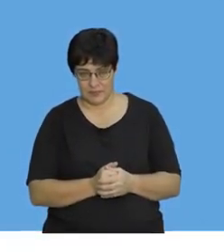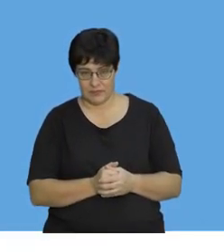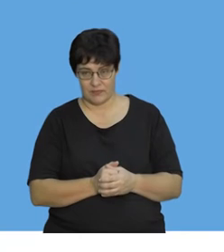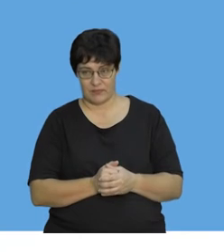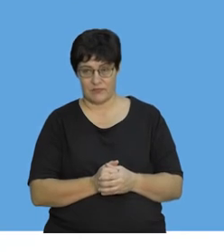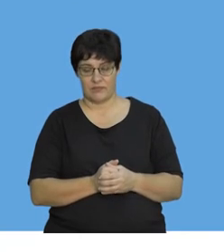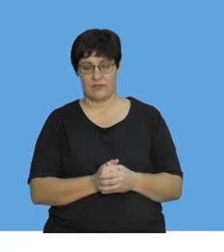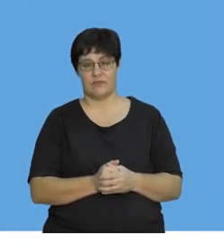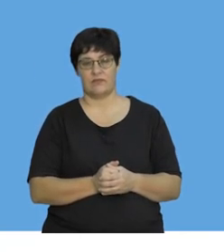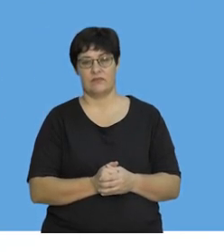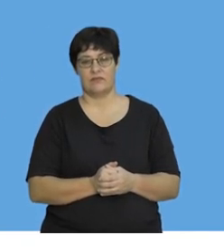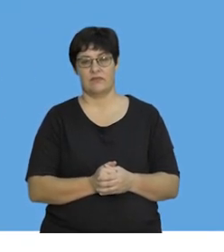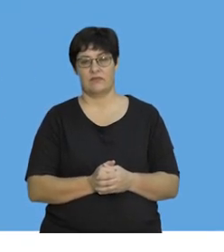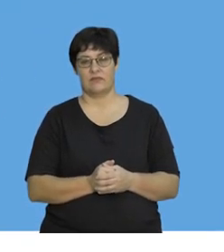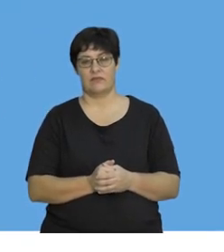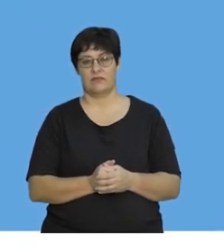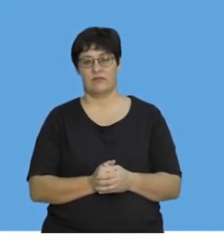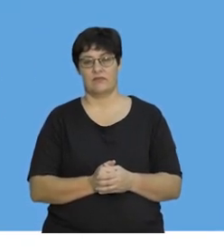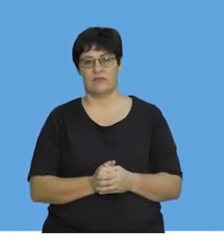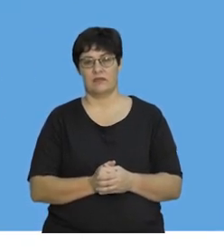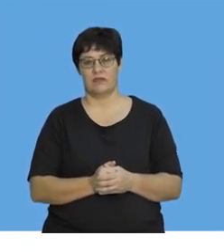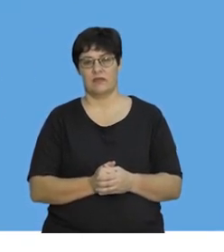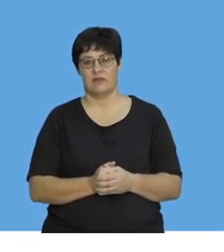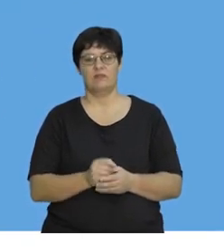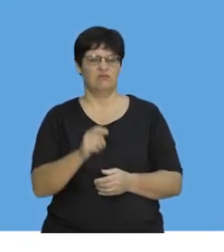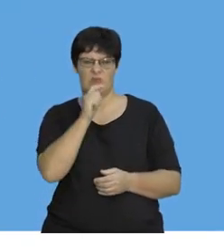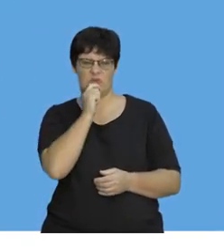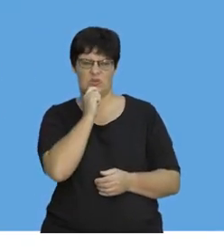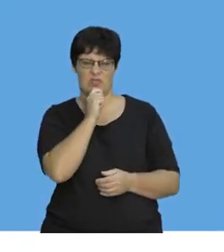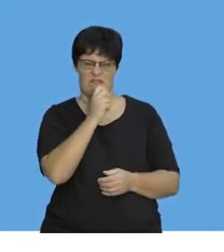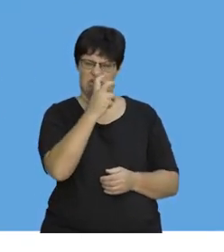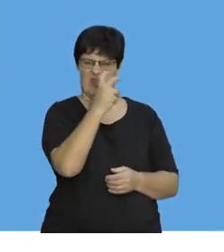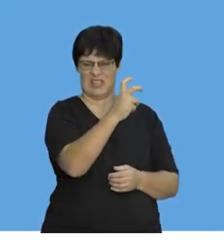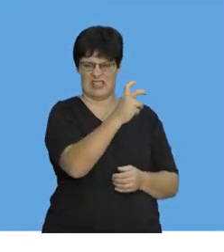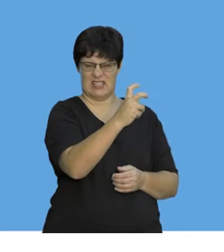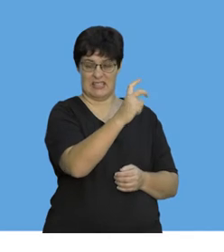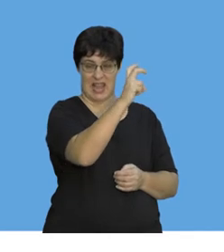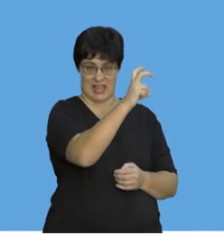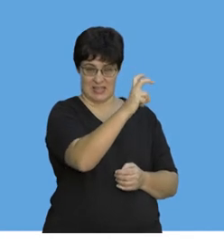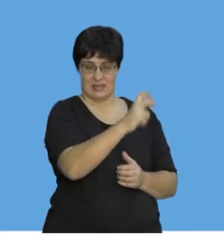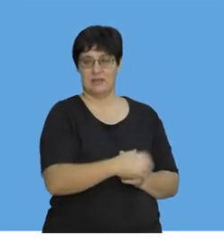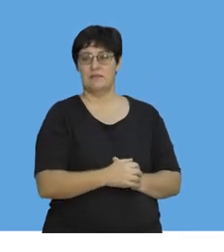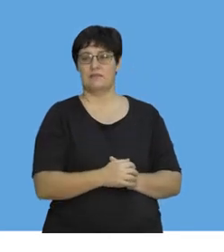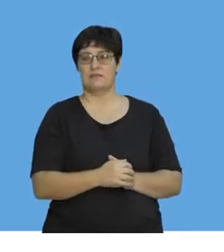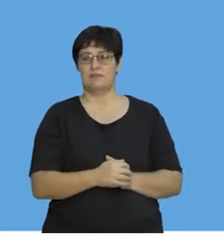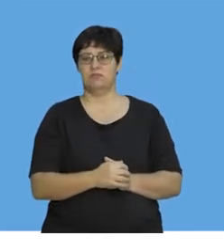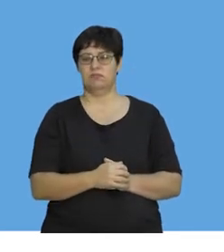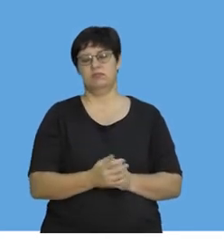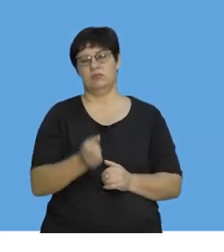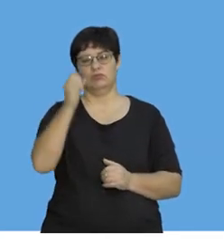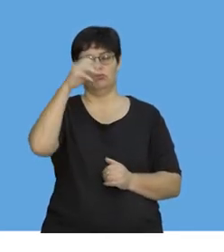So, let's go and let's use a large egg because we can. Okay.